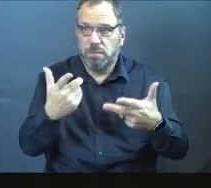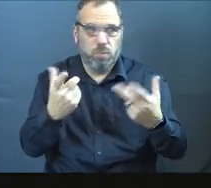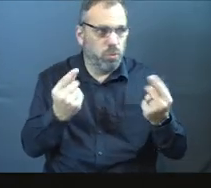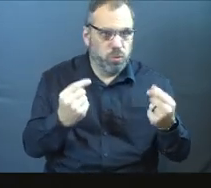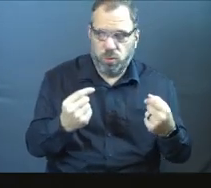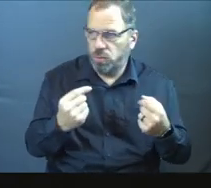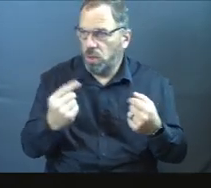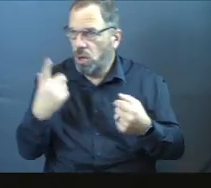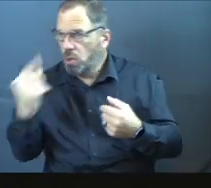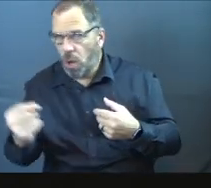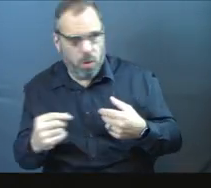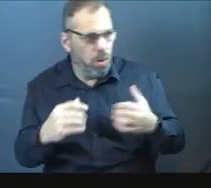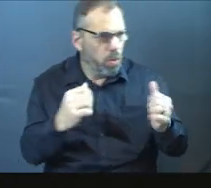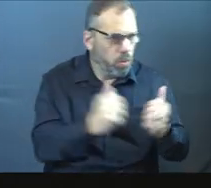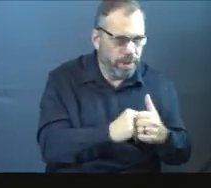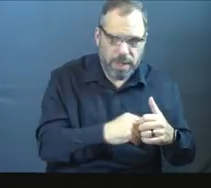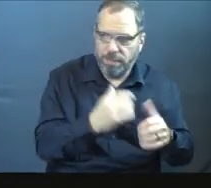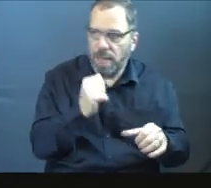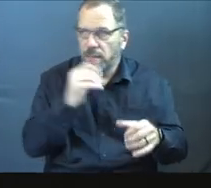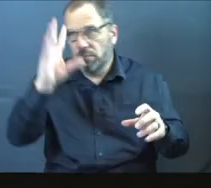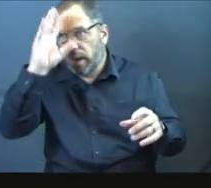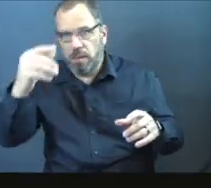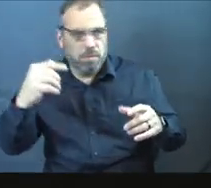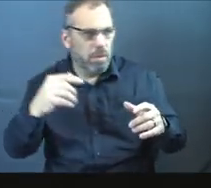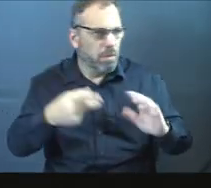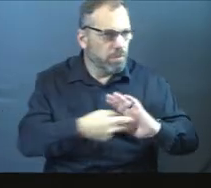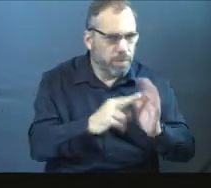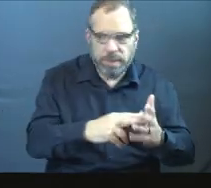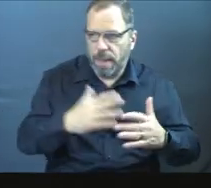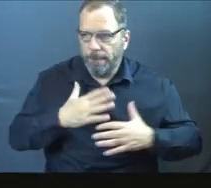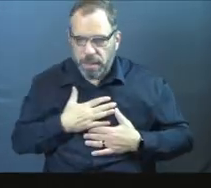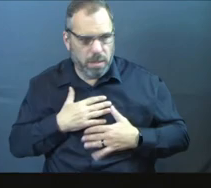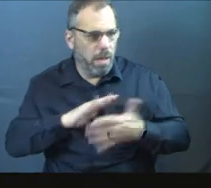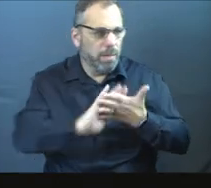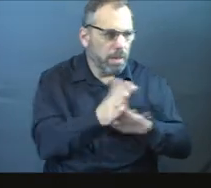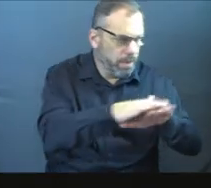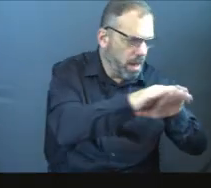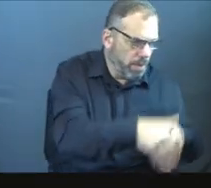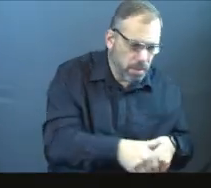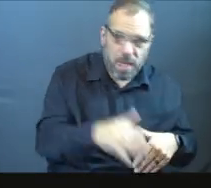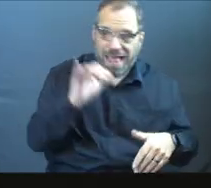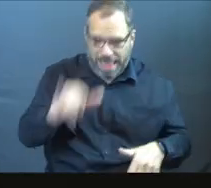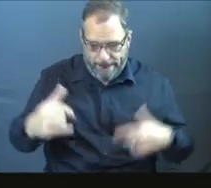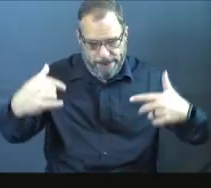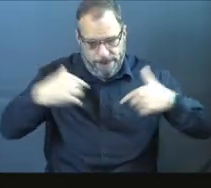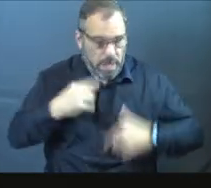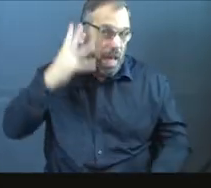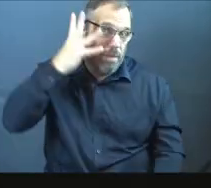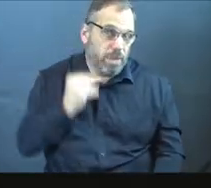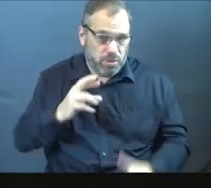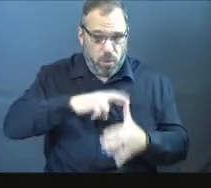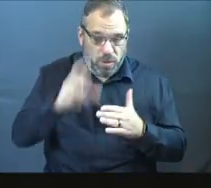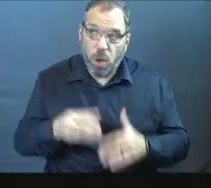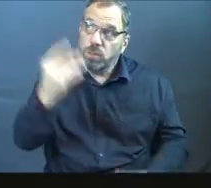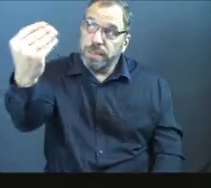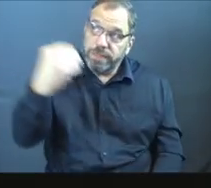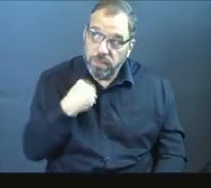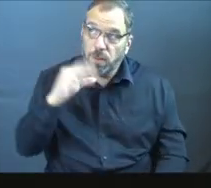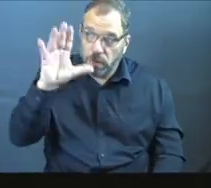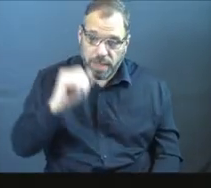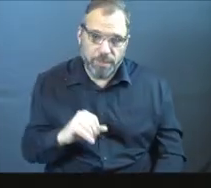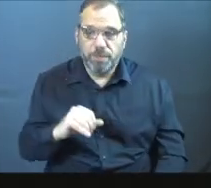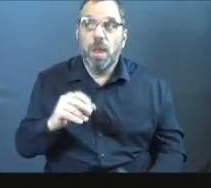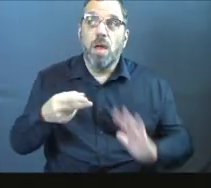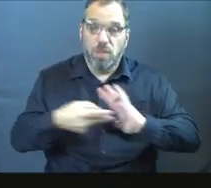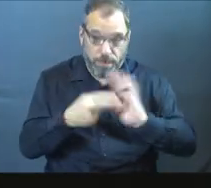time? Where I need to be going with this Lord? So I'm not just making it about me. I'm not getting lost in the hypocrisy, God, that I'm actually experiencing the results that you have for me, God.